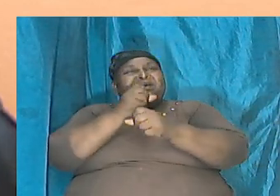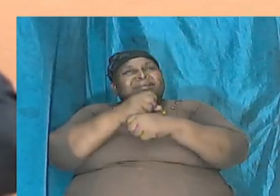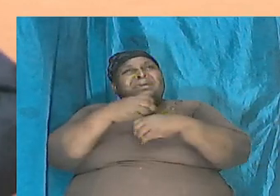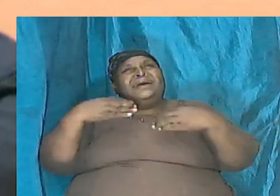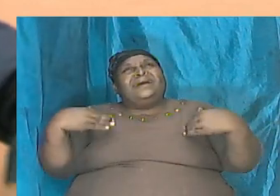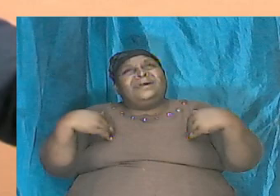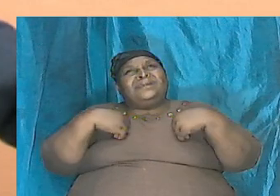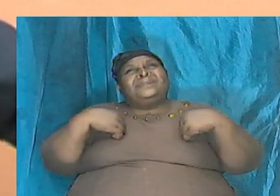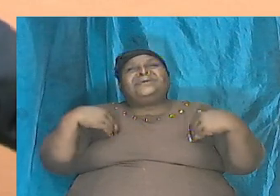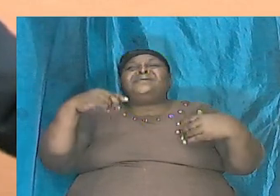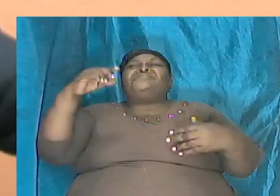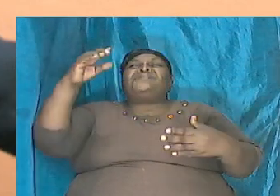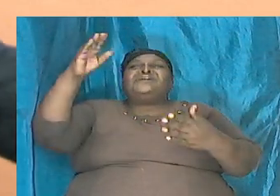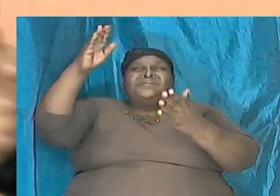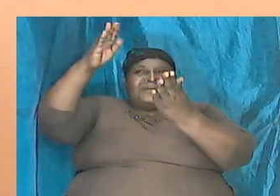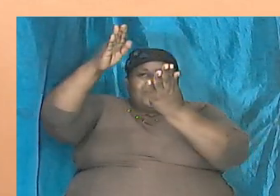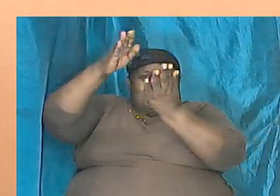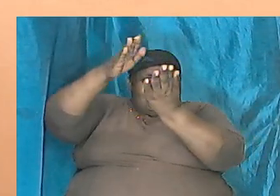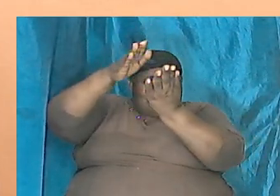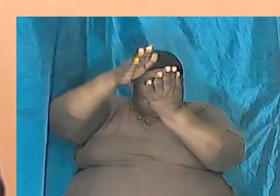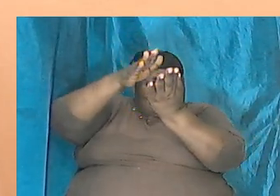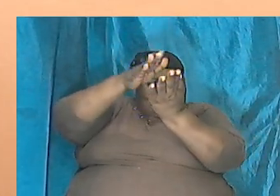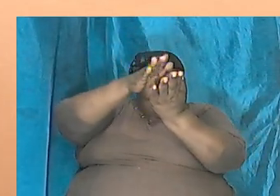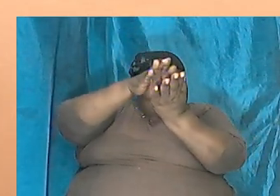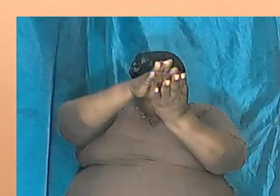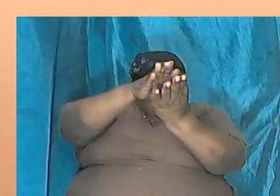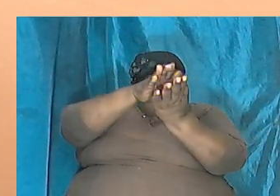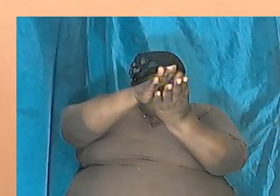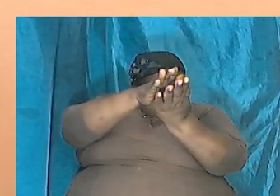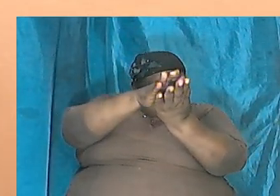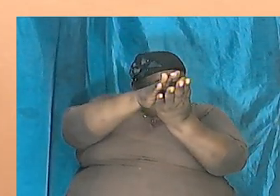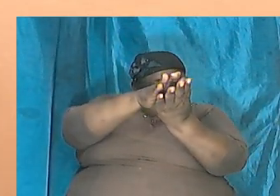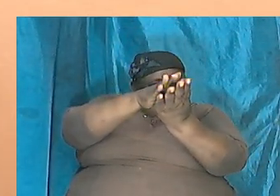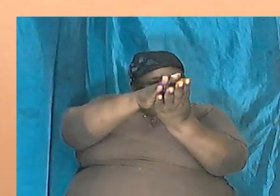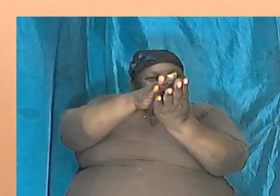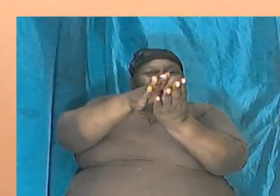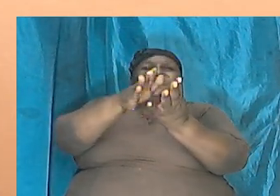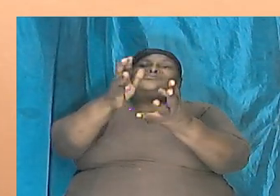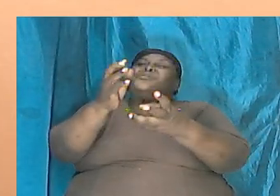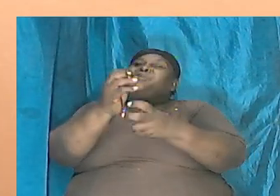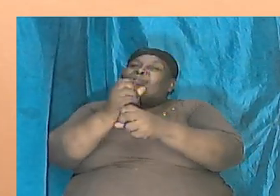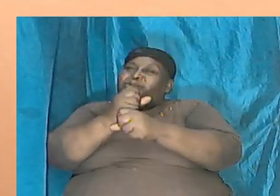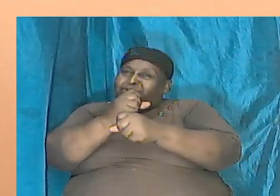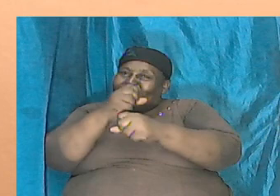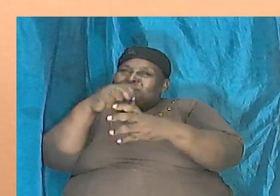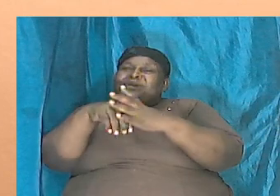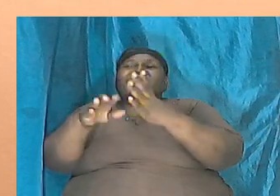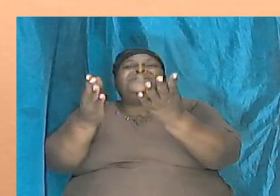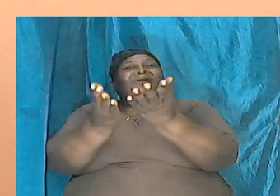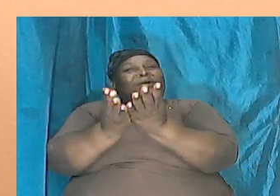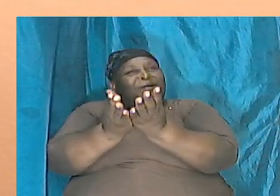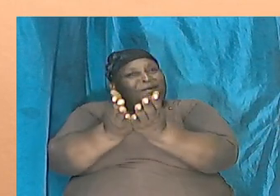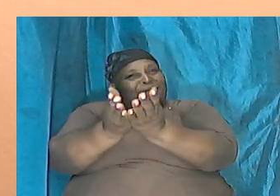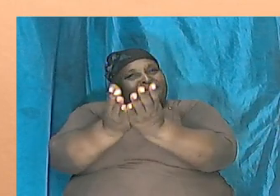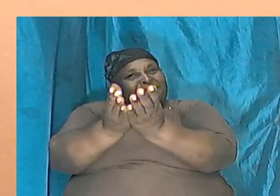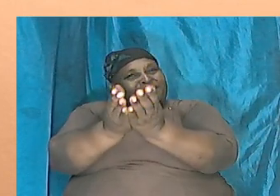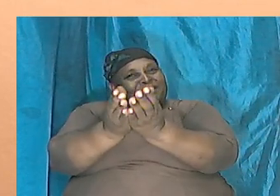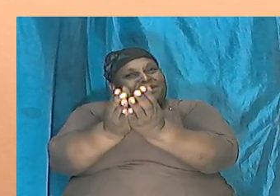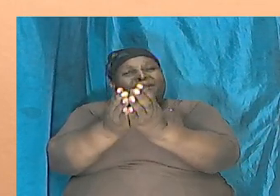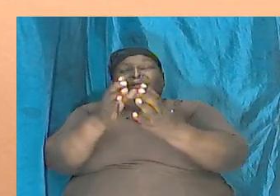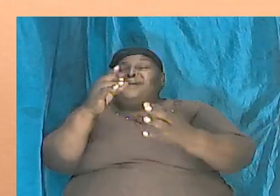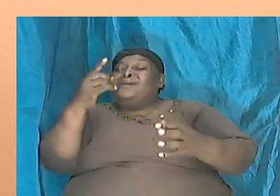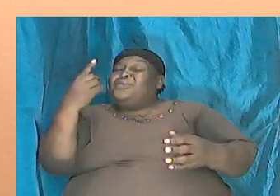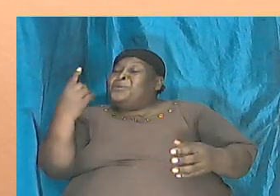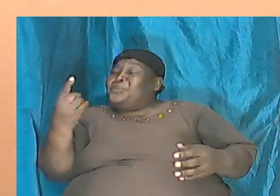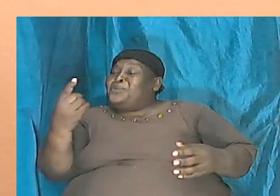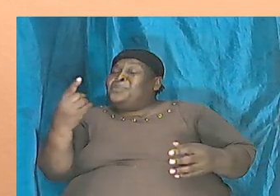to be accommodated in the ark and only